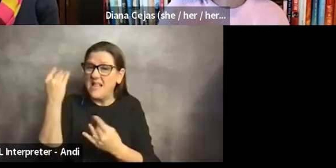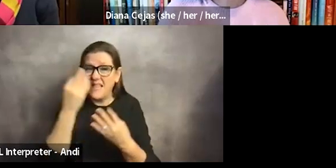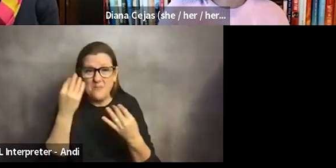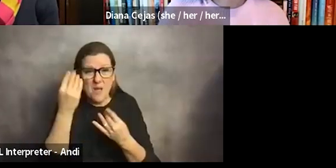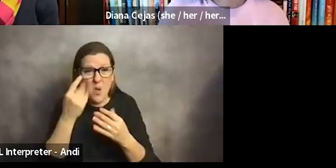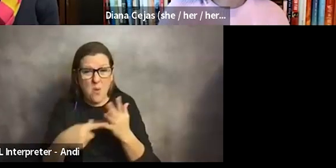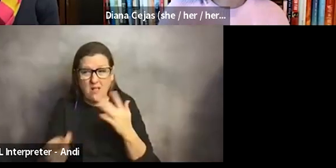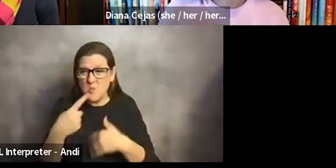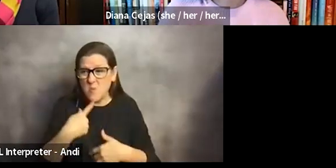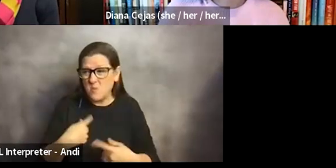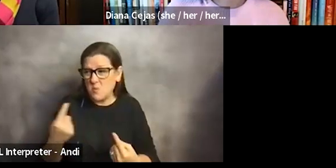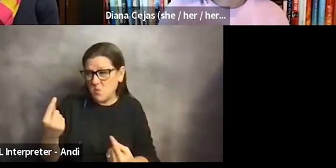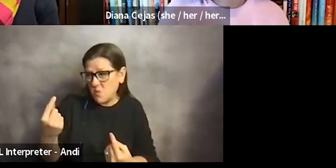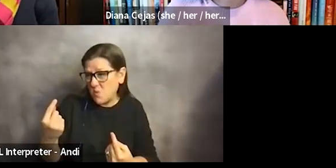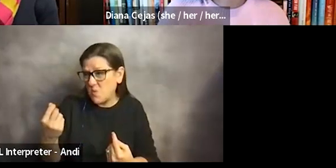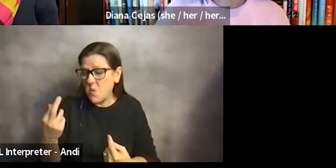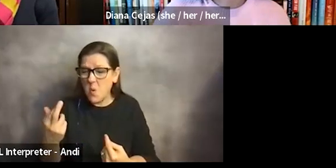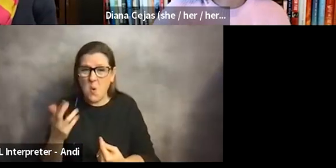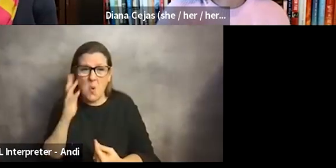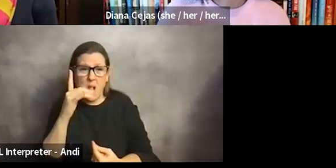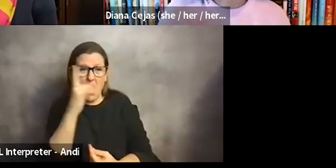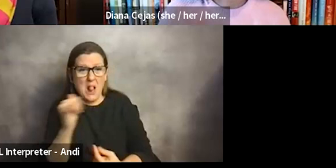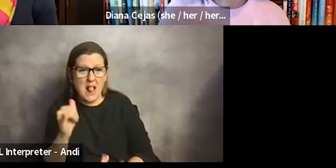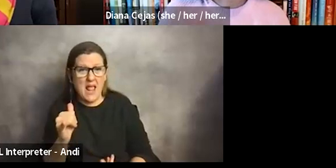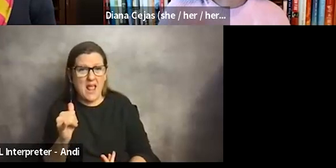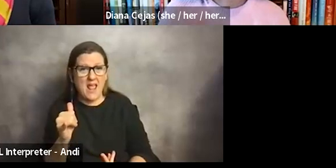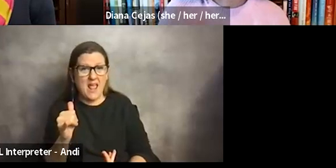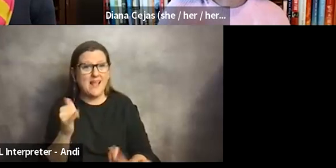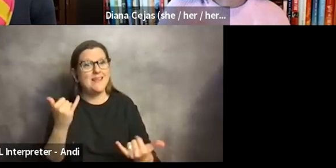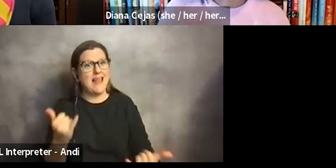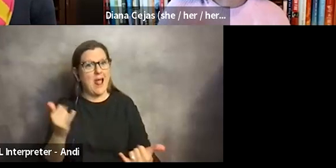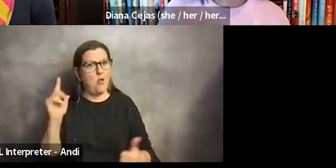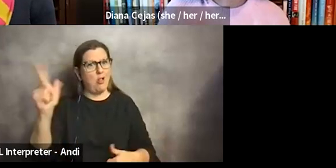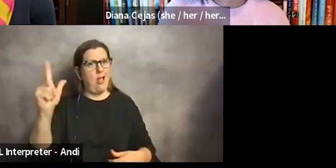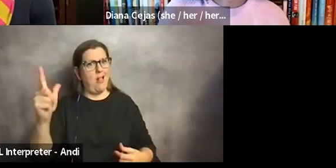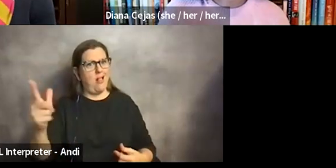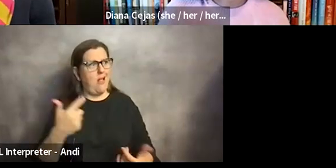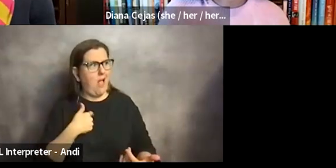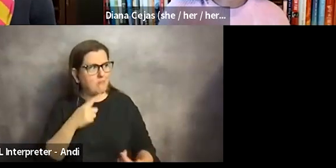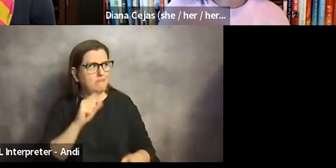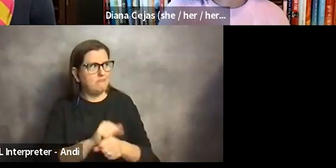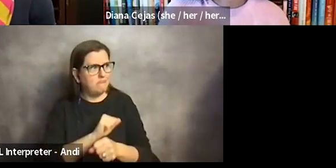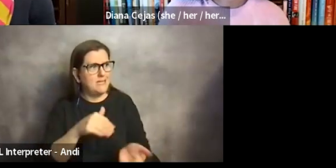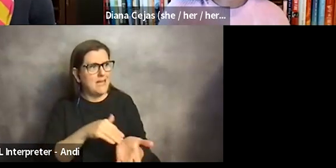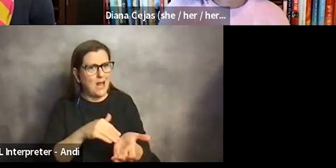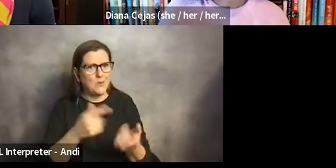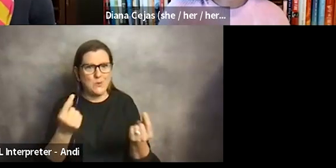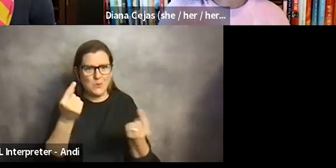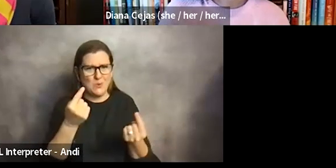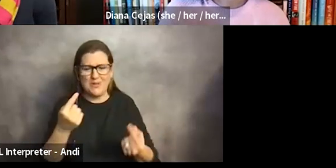they told me to do, or that this is what the world would look like now on the other side, being a practicing physician. I'm sort of like, none of that